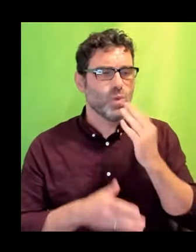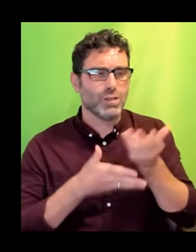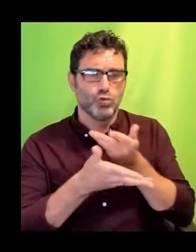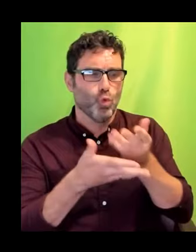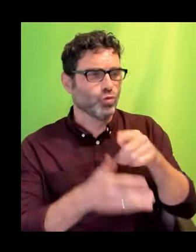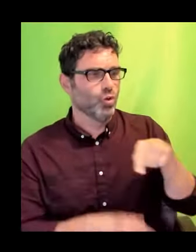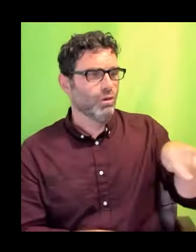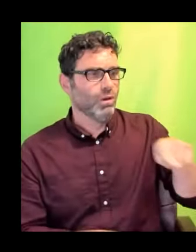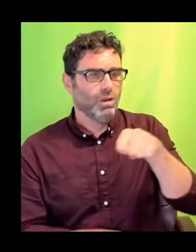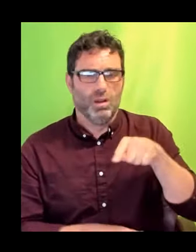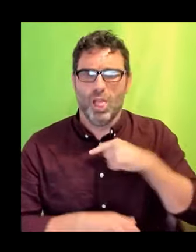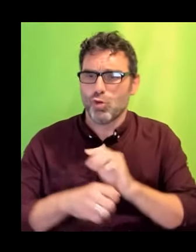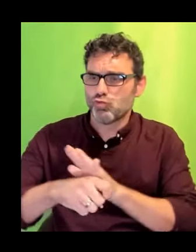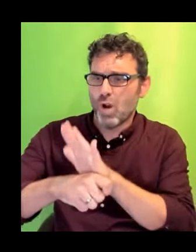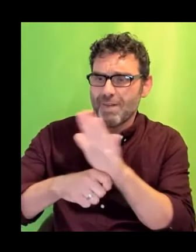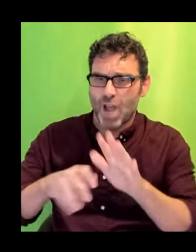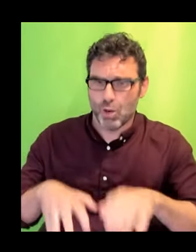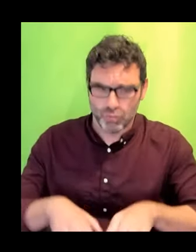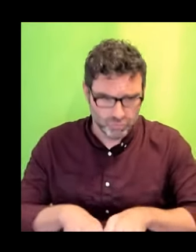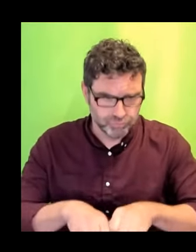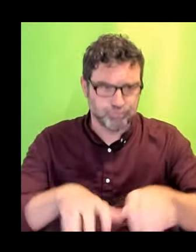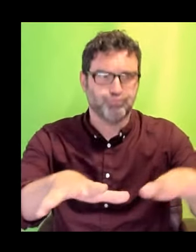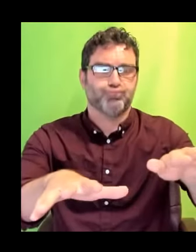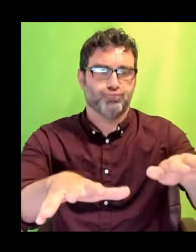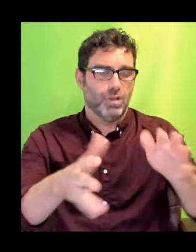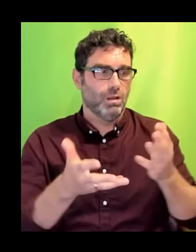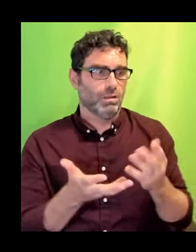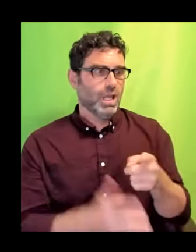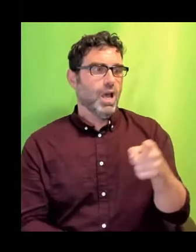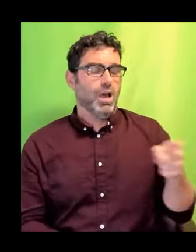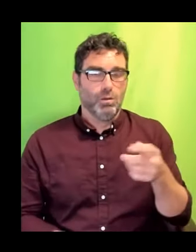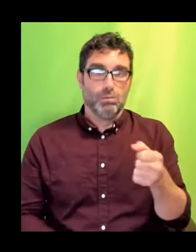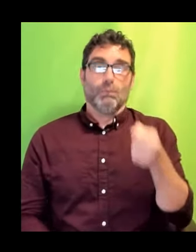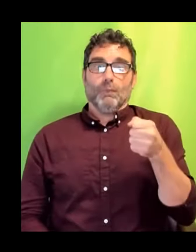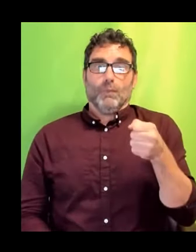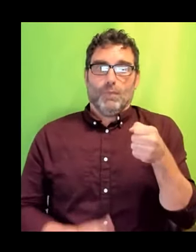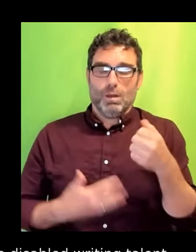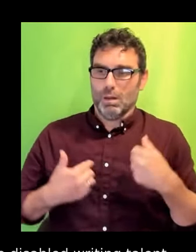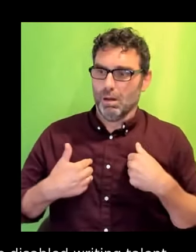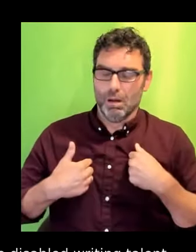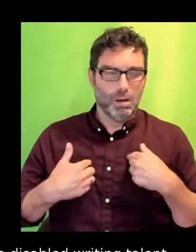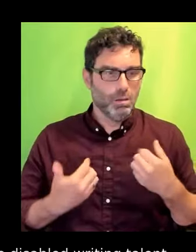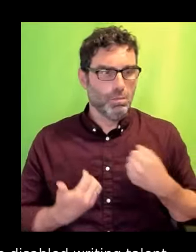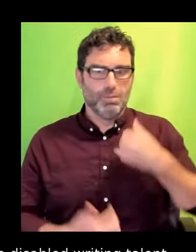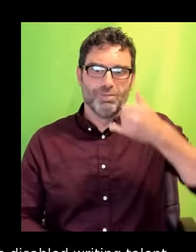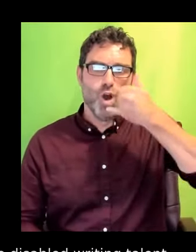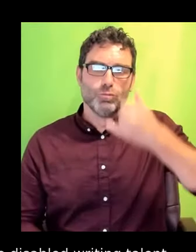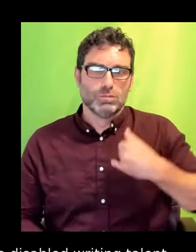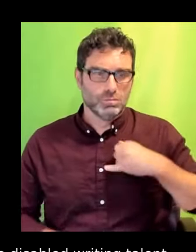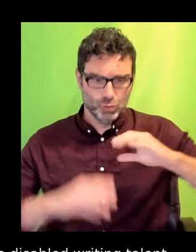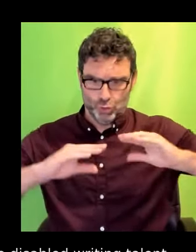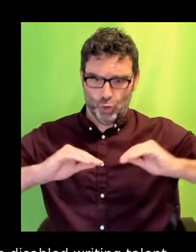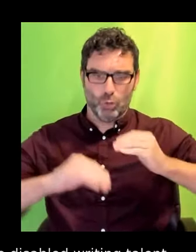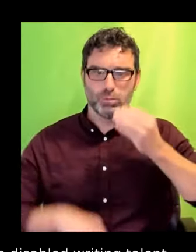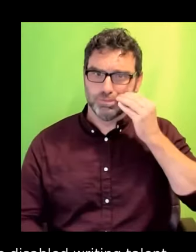this happened and now the phone has gone quiet and I worry that theatres and channels will be so desperate for major hits that their support for the stories I